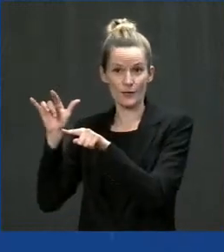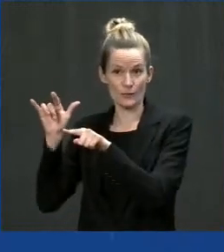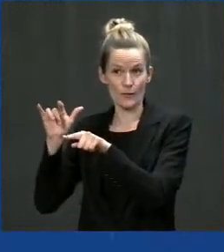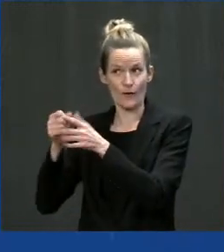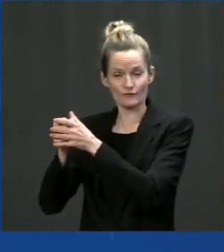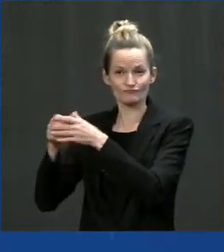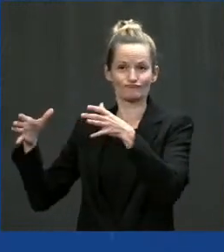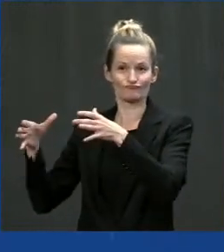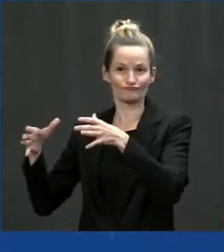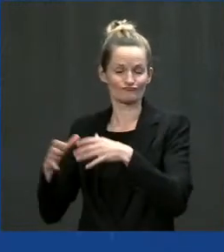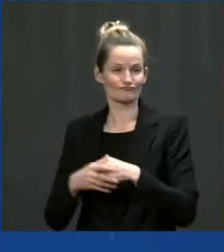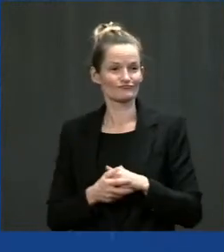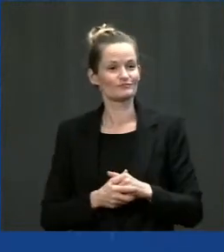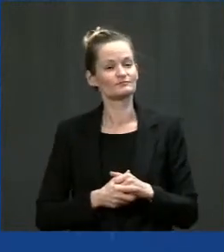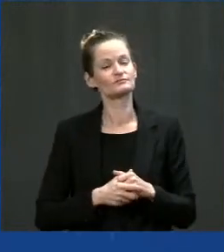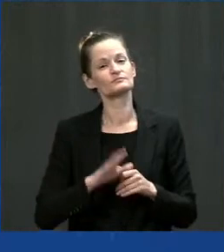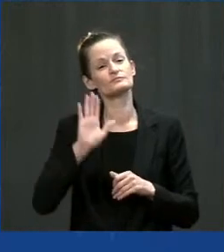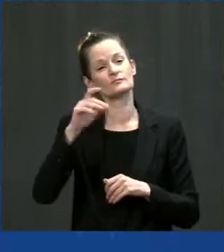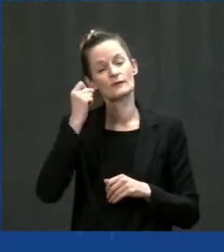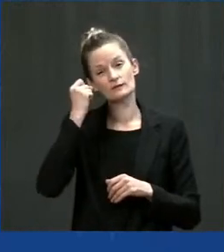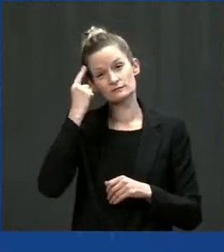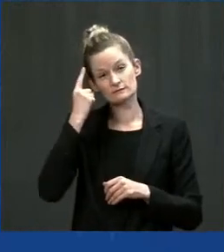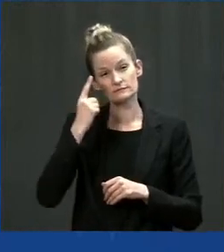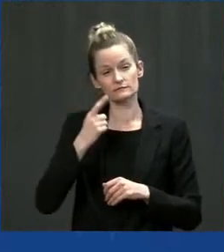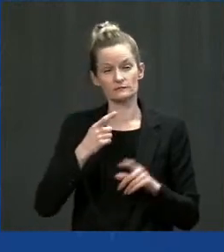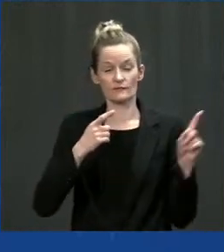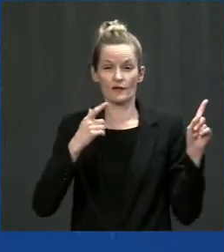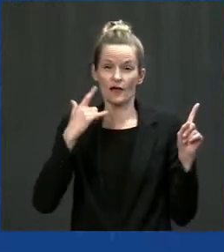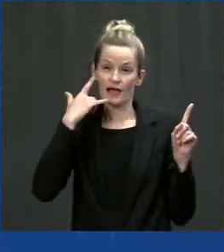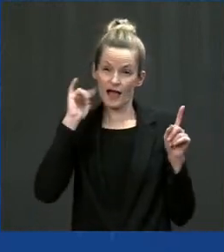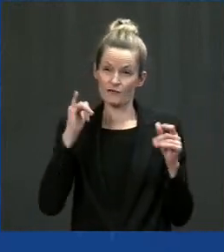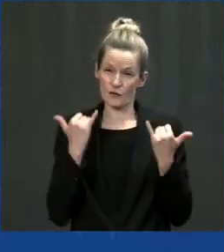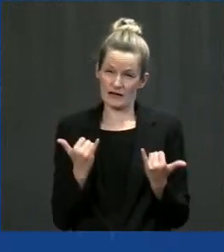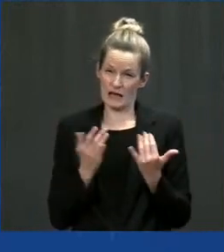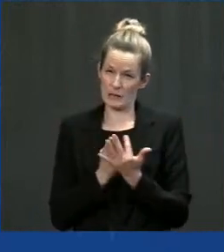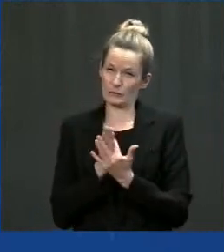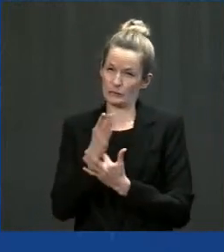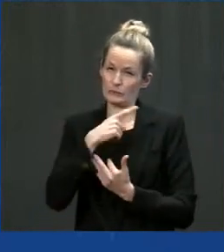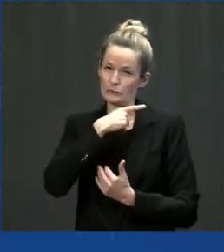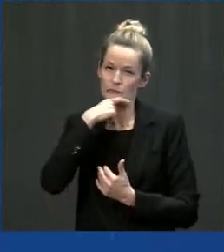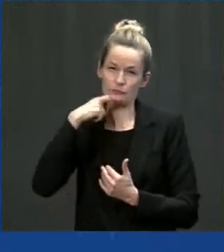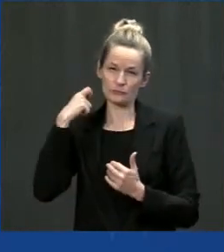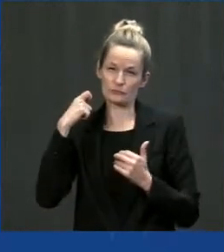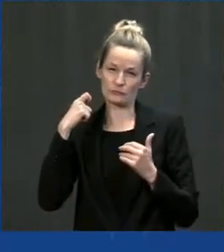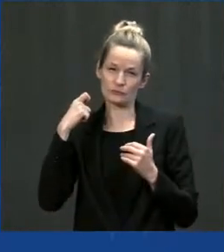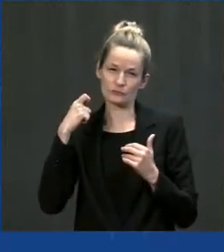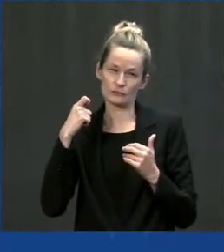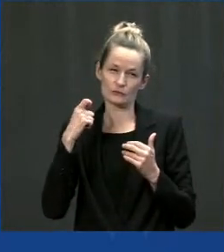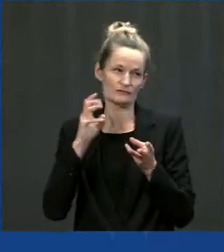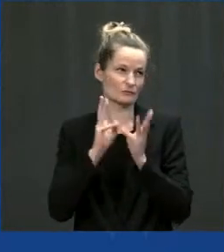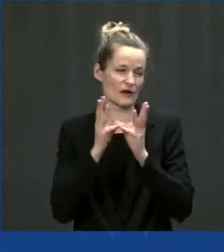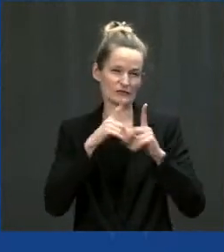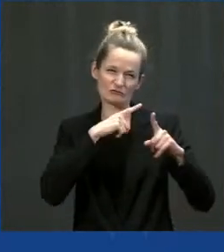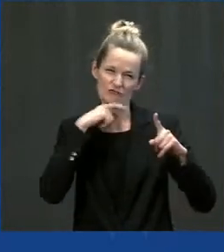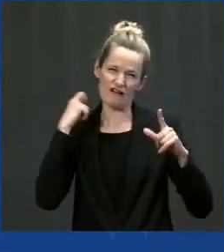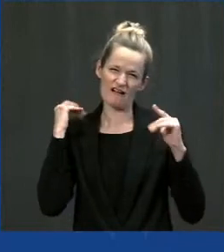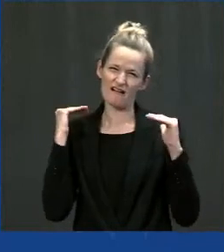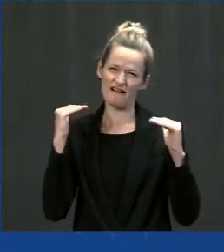conditions in California, we are facing on a weekly basis life-threatening wildfires